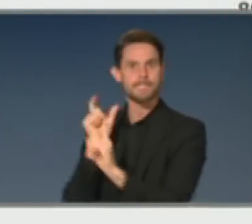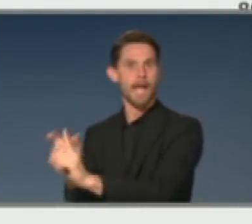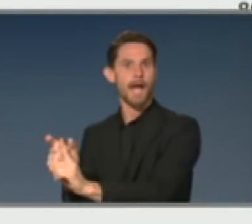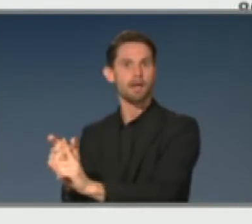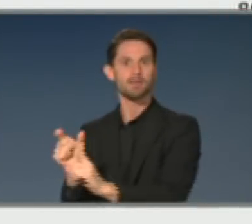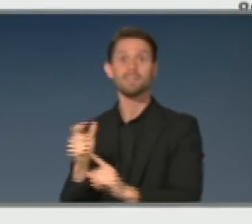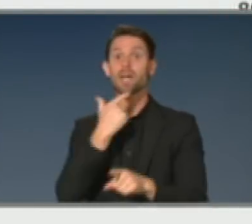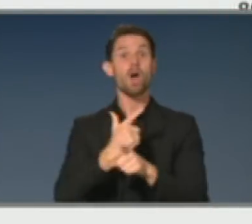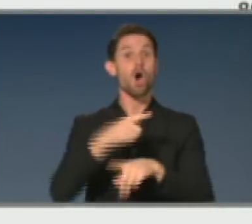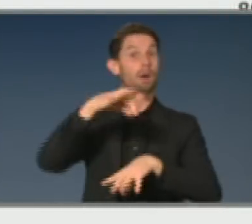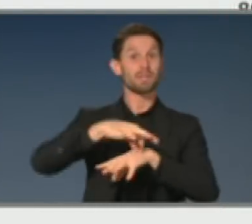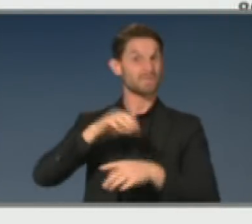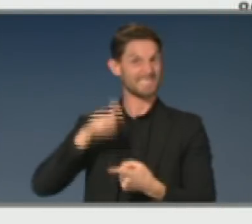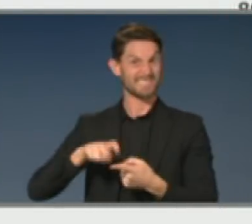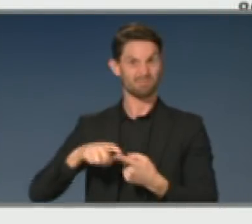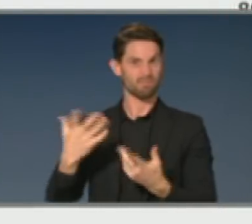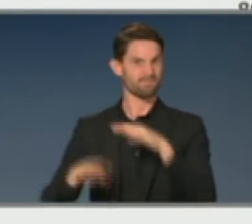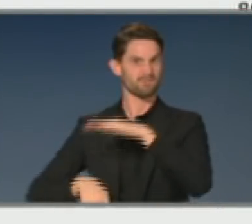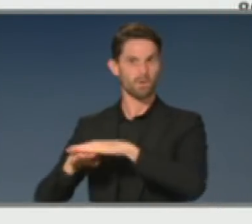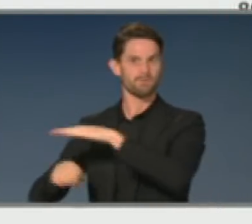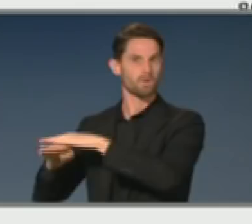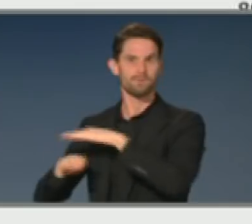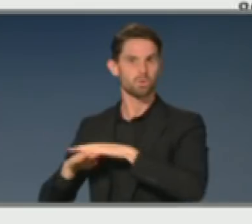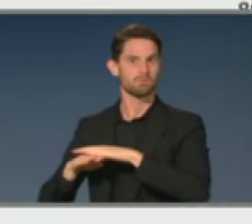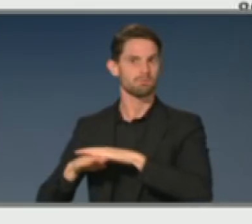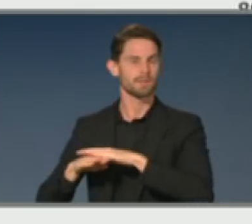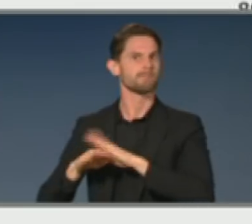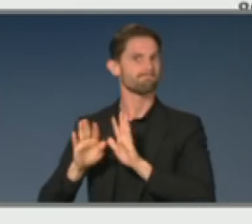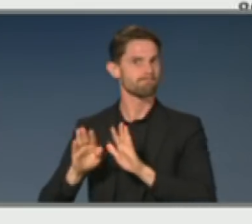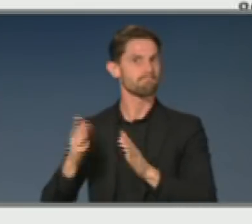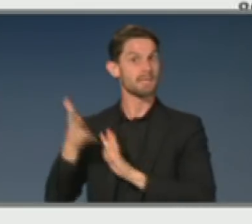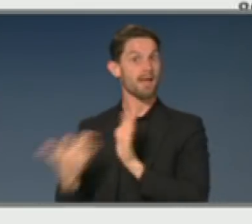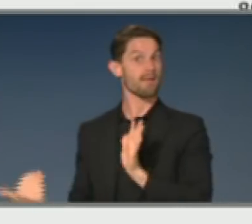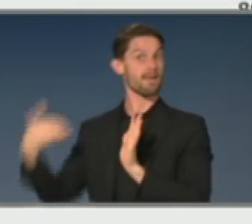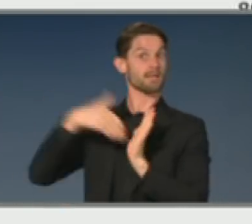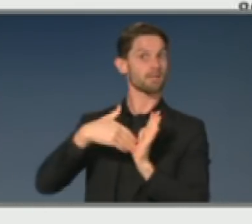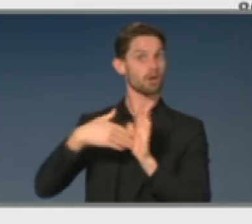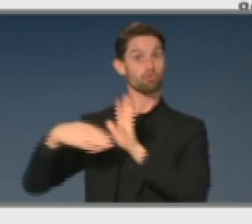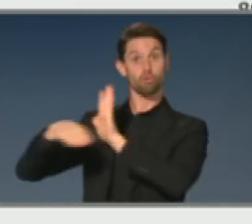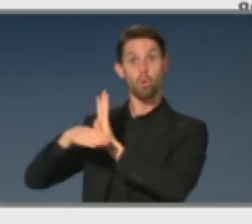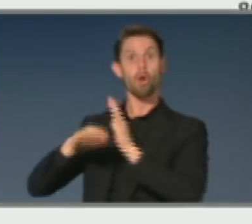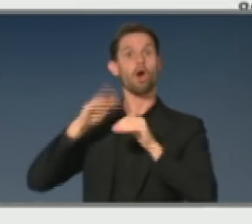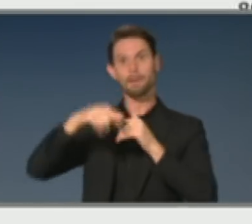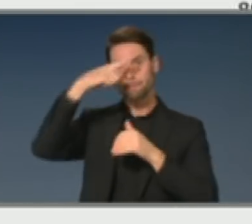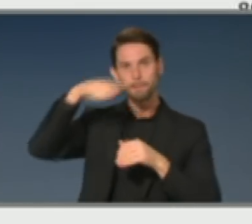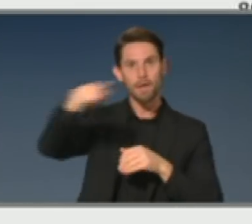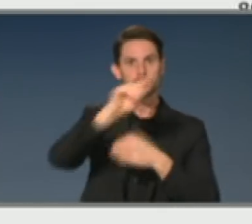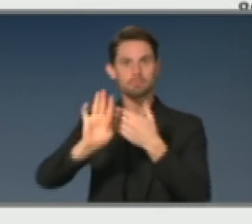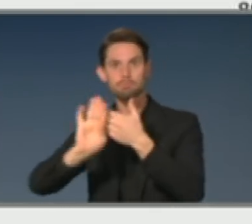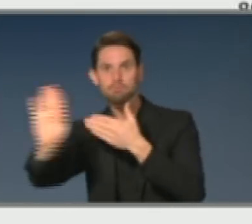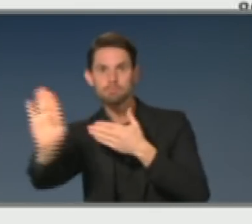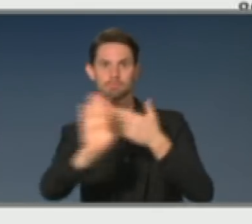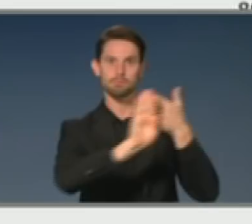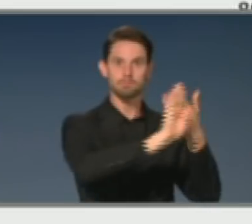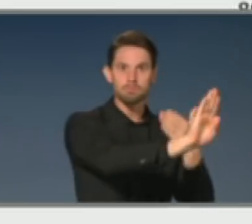people who need ICU don't get it. Once you start to introduce social distancing, with a little bit and then more,